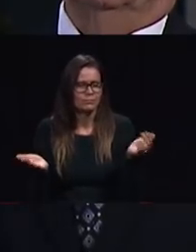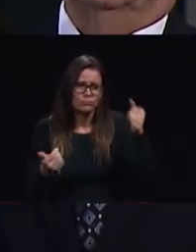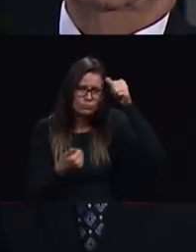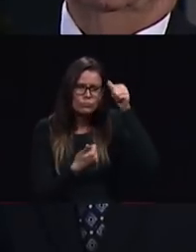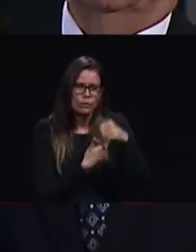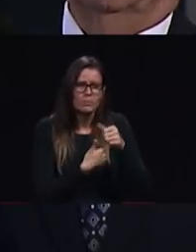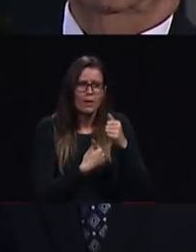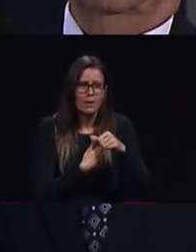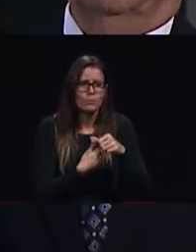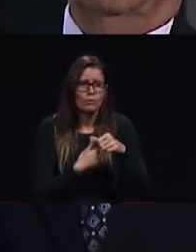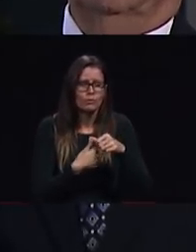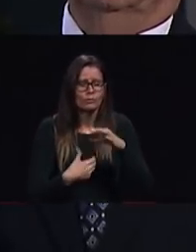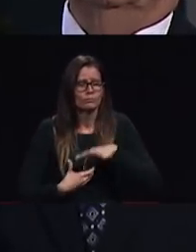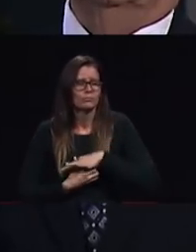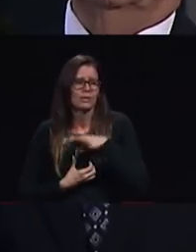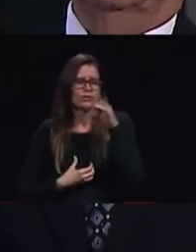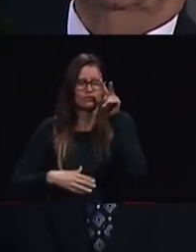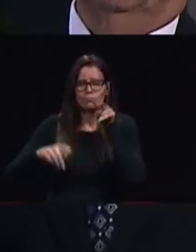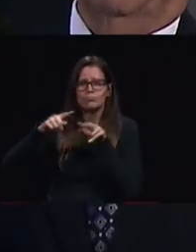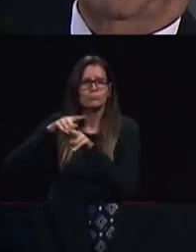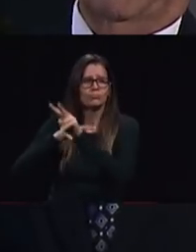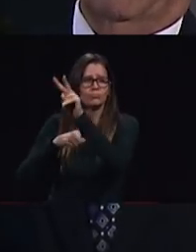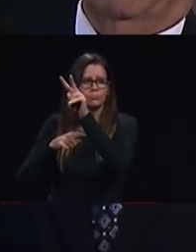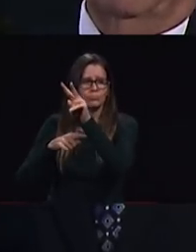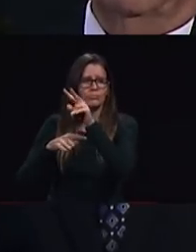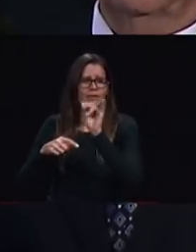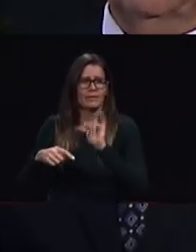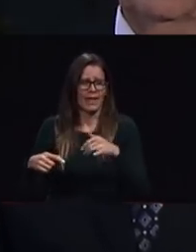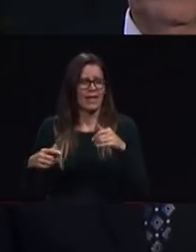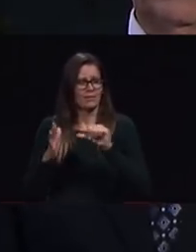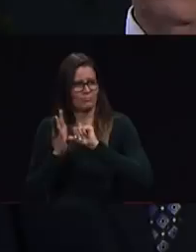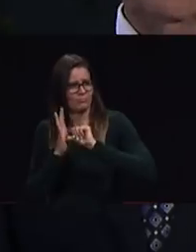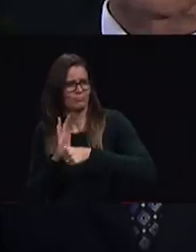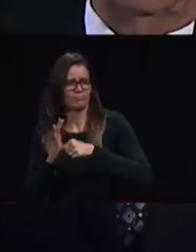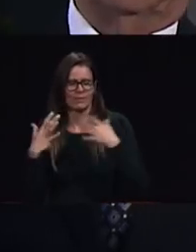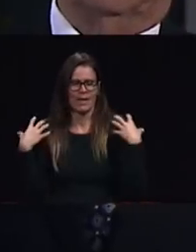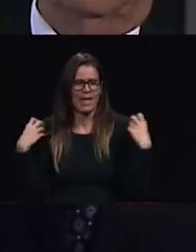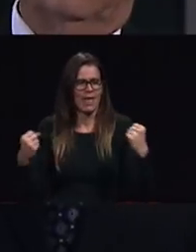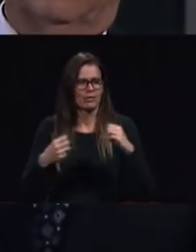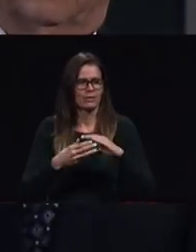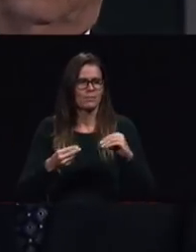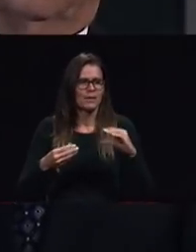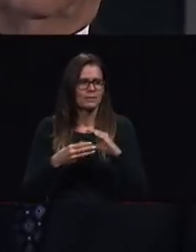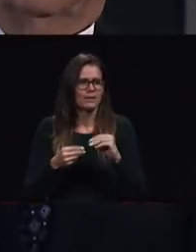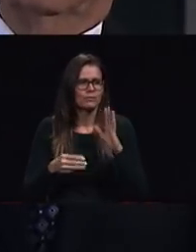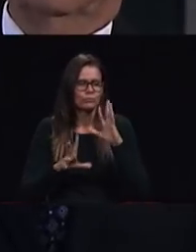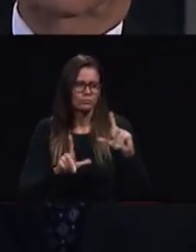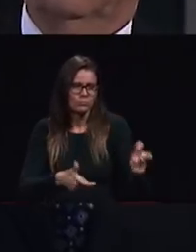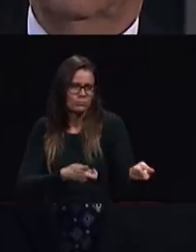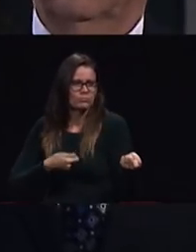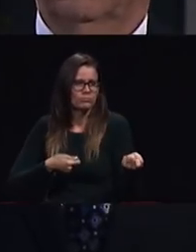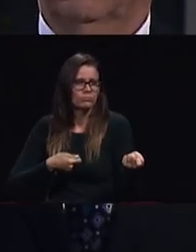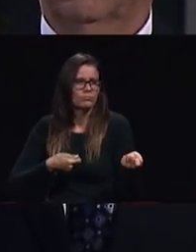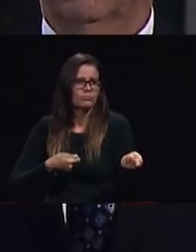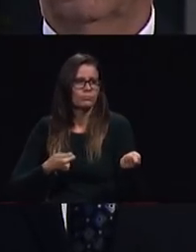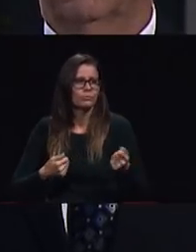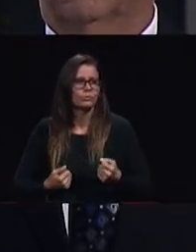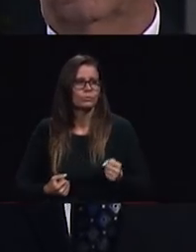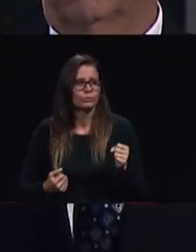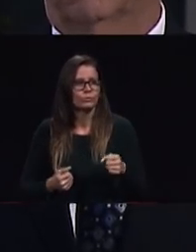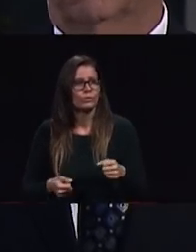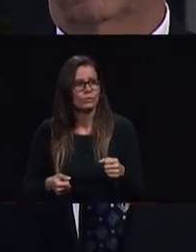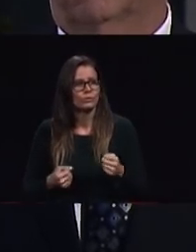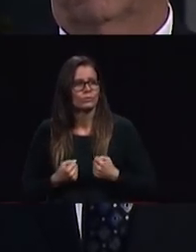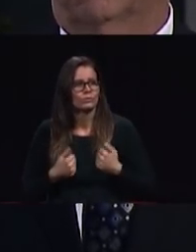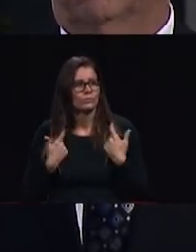and supporting ministries are to closely cooperate in soul winning dr. Peter Landlis our general conference